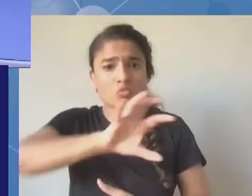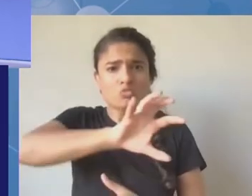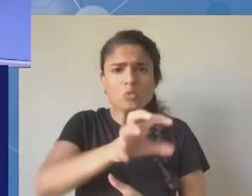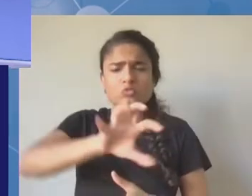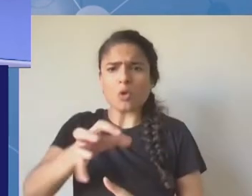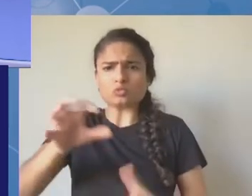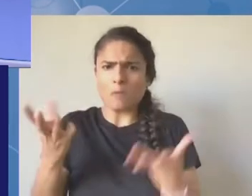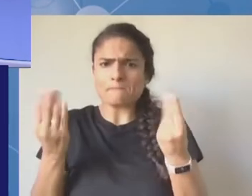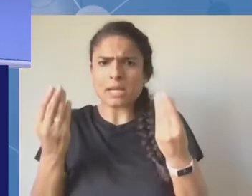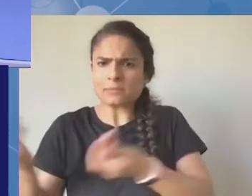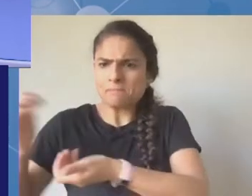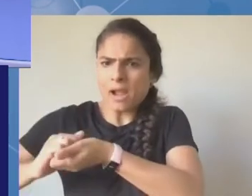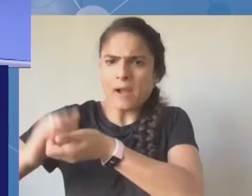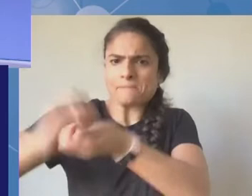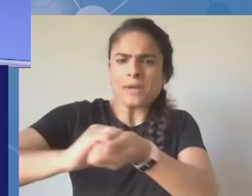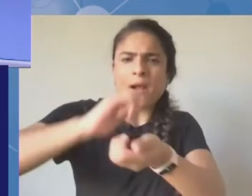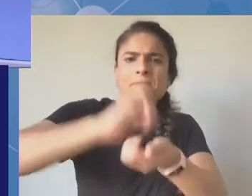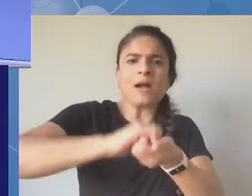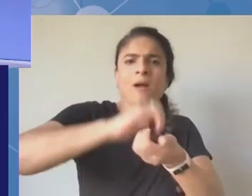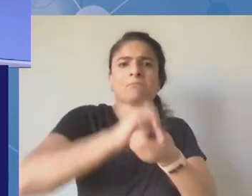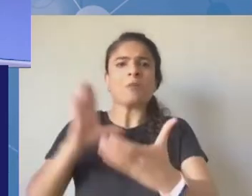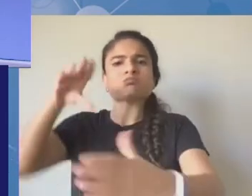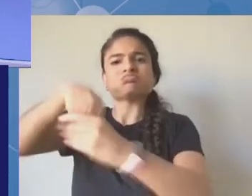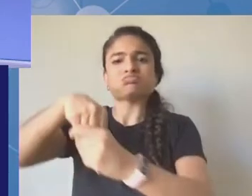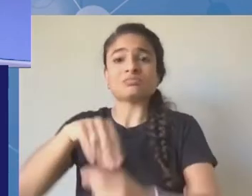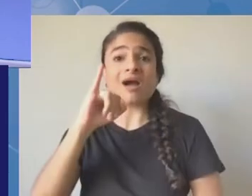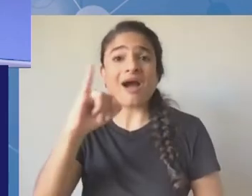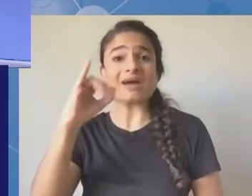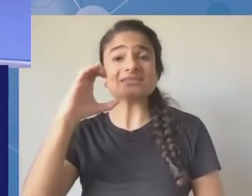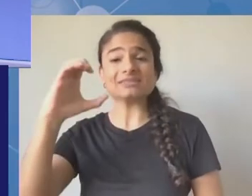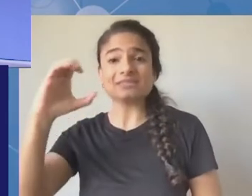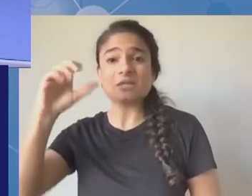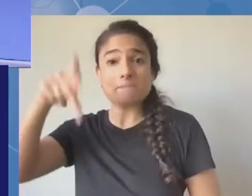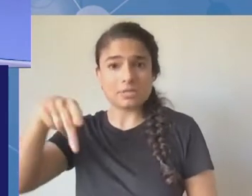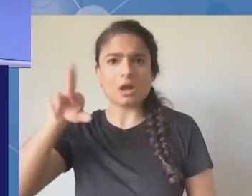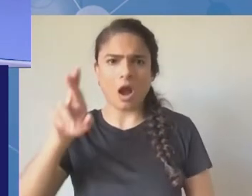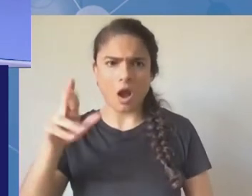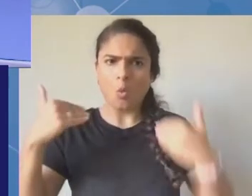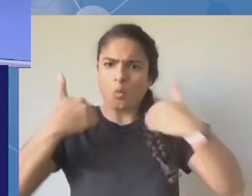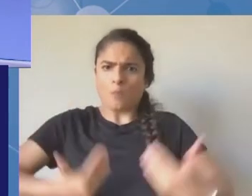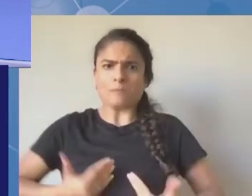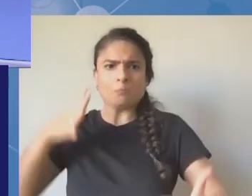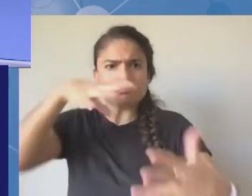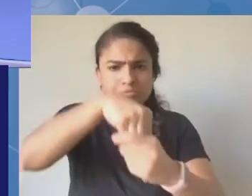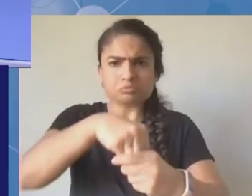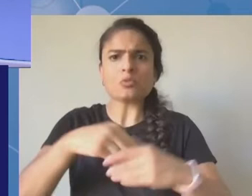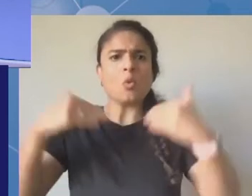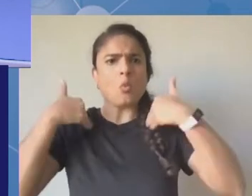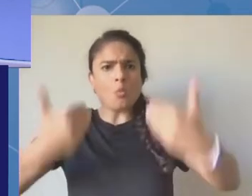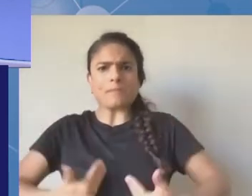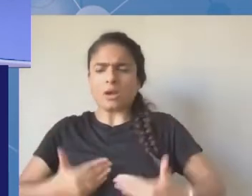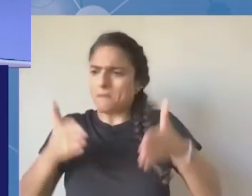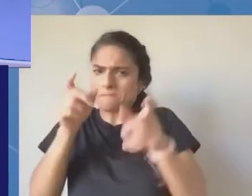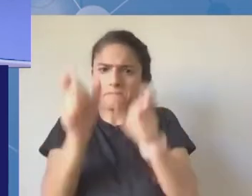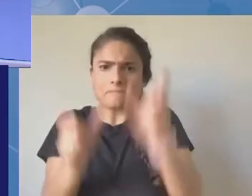will always be questionable. Therefore, why don't we see those major players here in one room when we talk about access to internet rights?